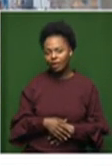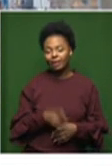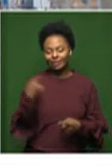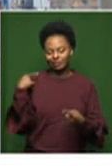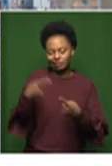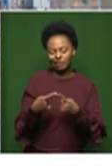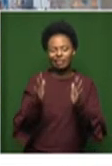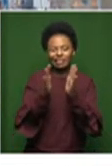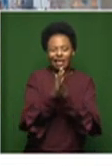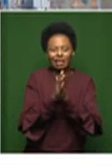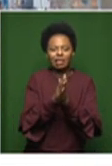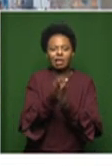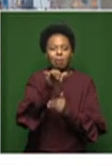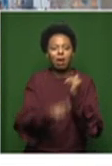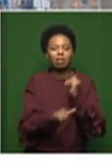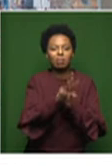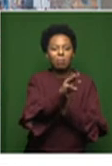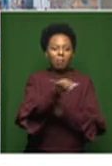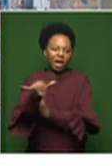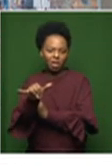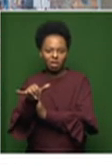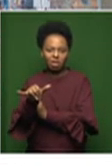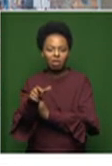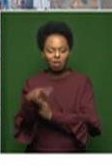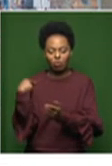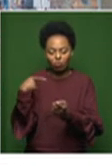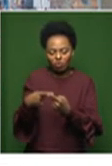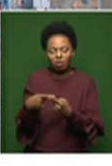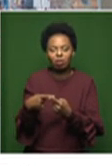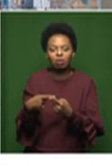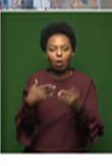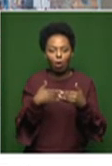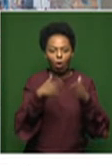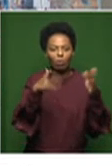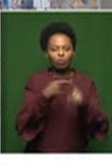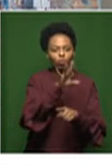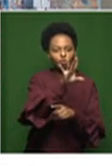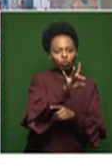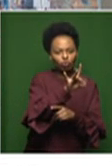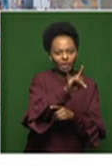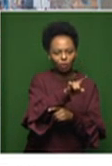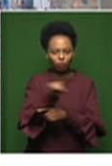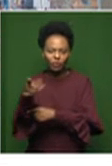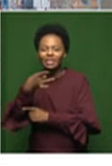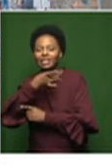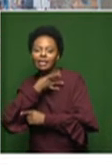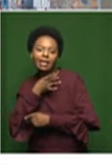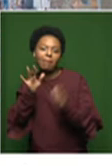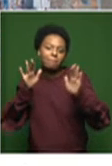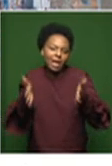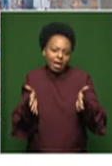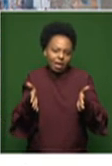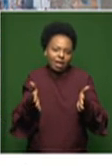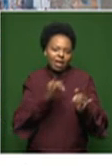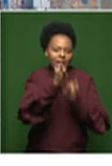May. So still a couple of weeks. And then we're open from Tuesdays to Saturdays. And it's 11